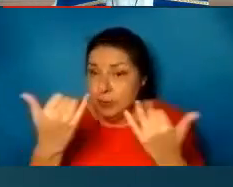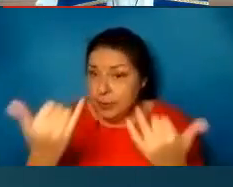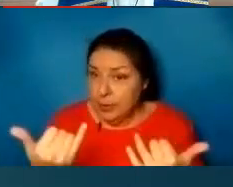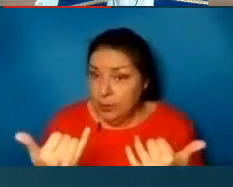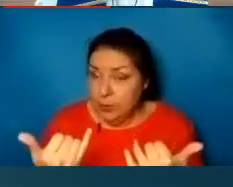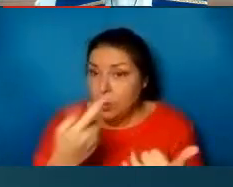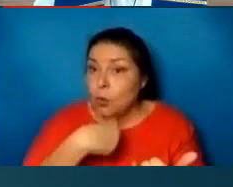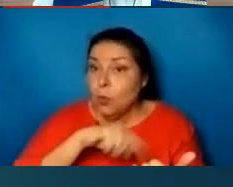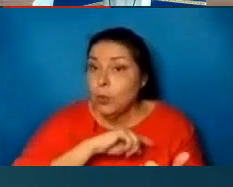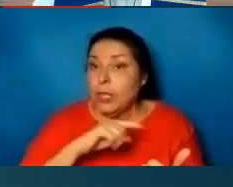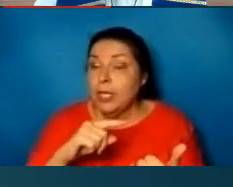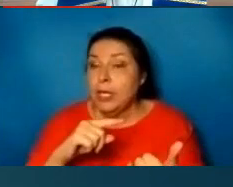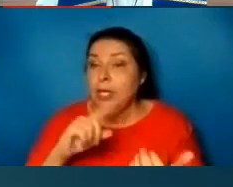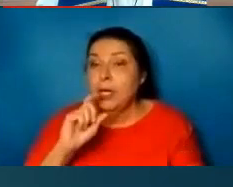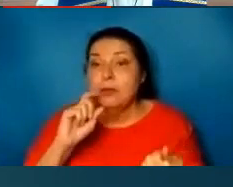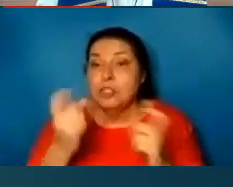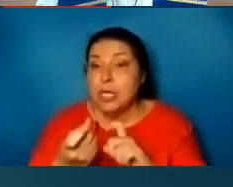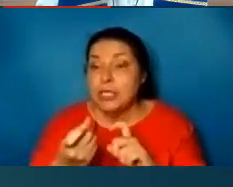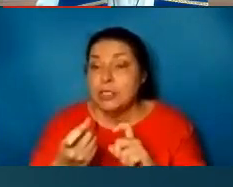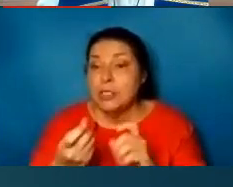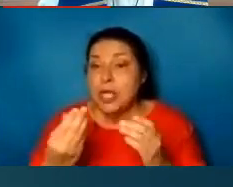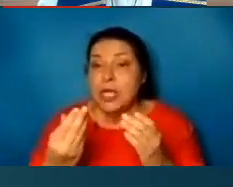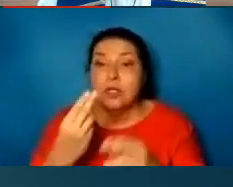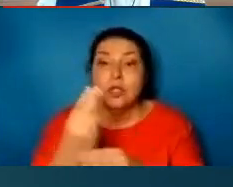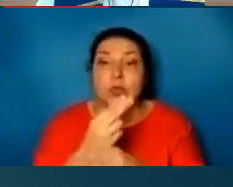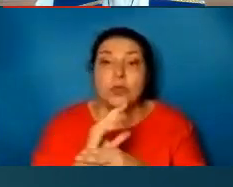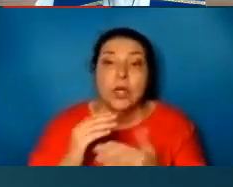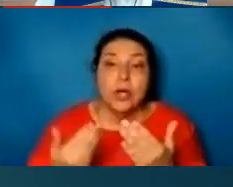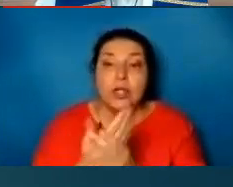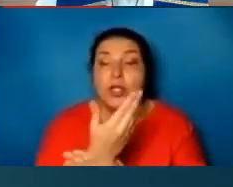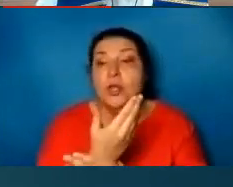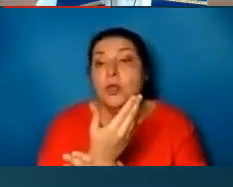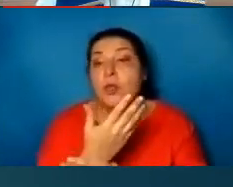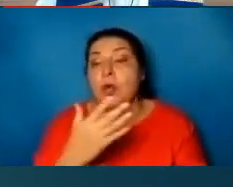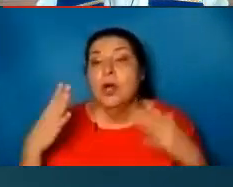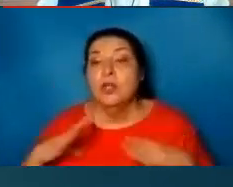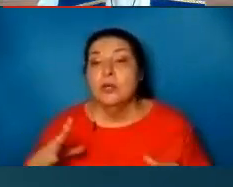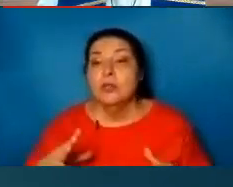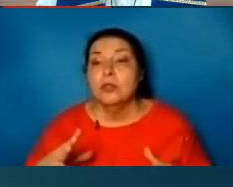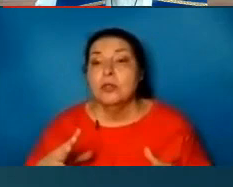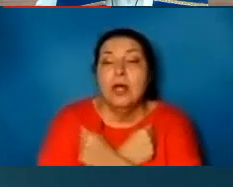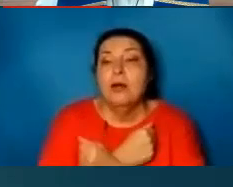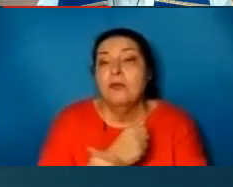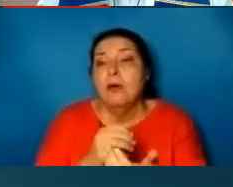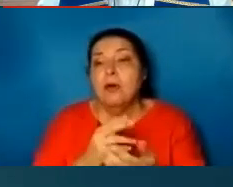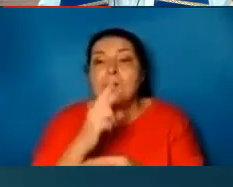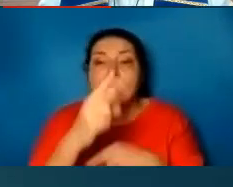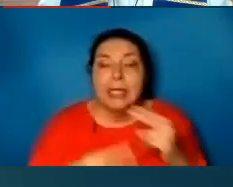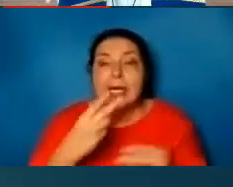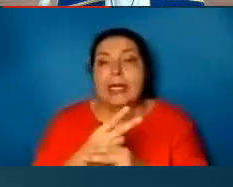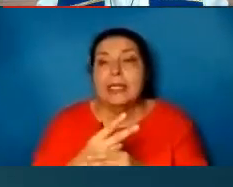We put on our new garments of love and kindness, forgiveness and generosity.